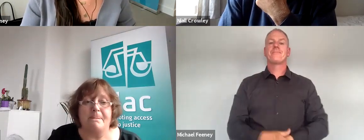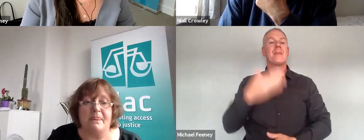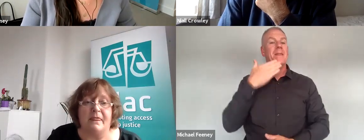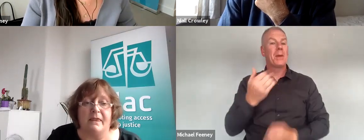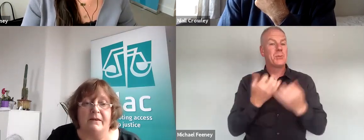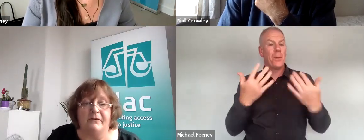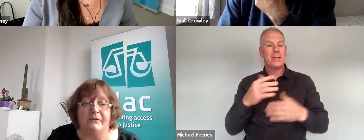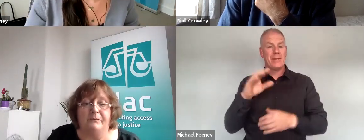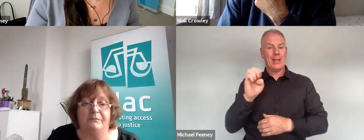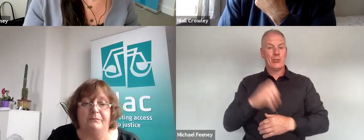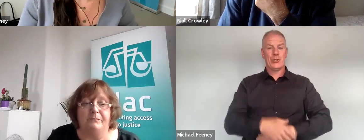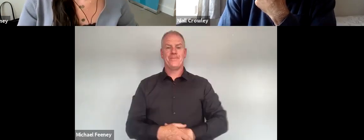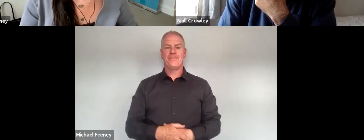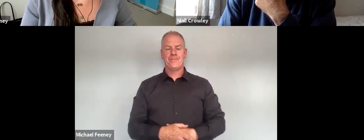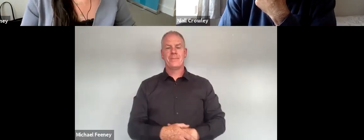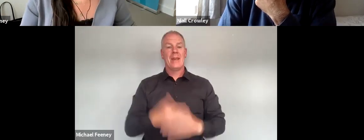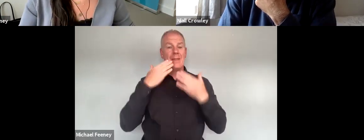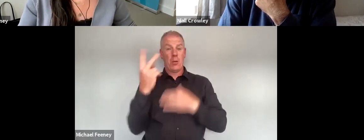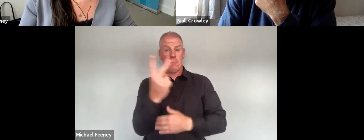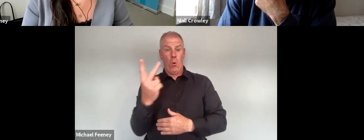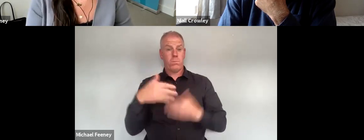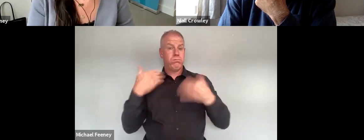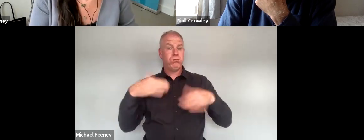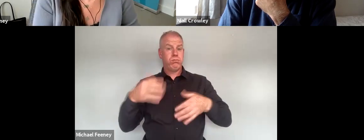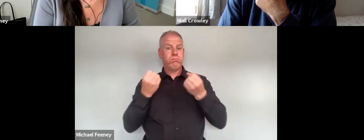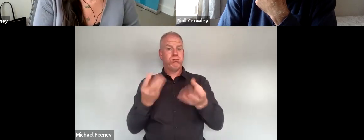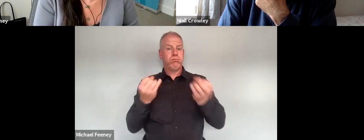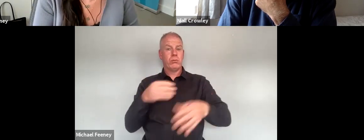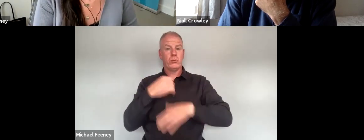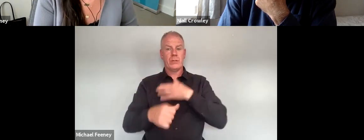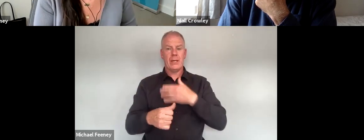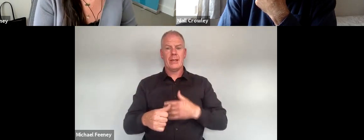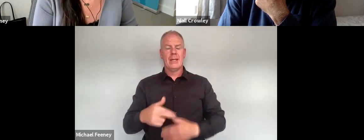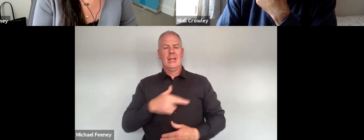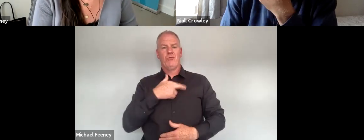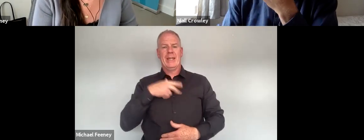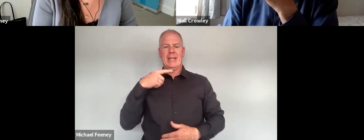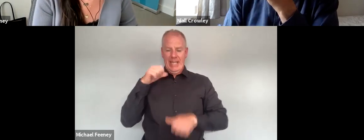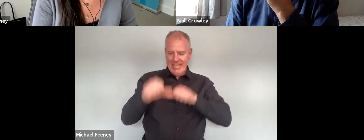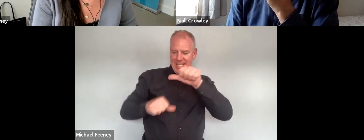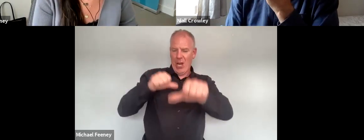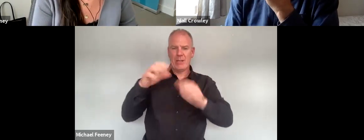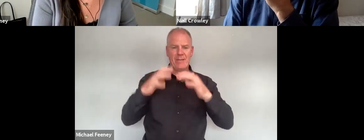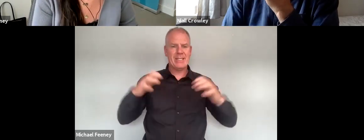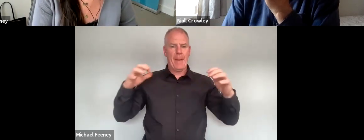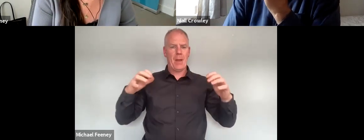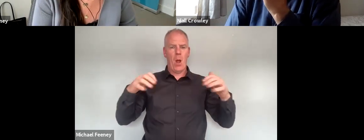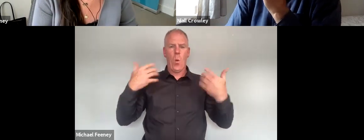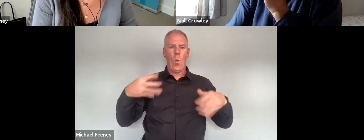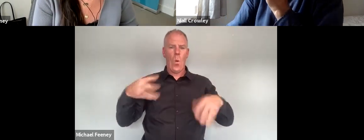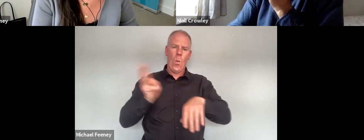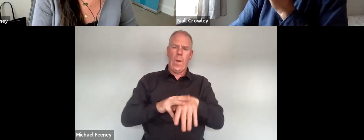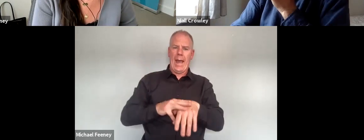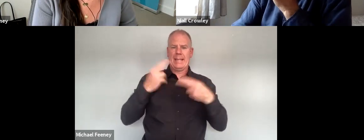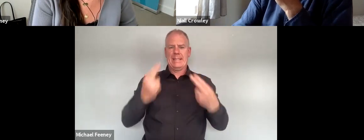much Eilish and thanks to you both for your contributions. I think the series is such a well-timed and very welcome